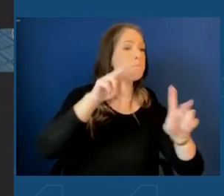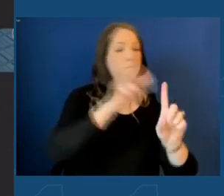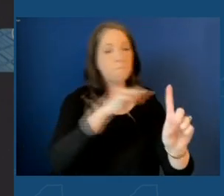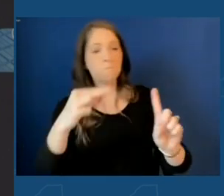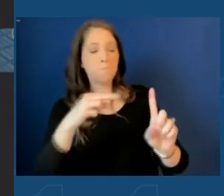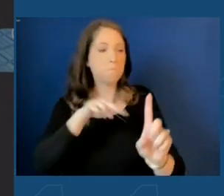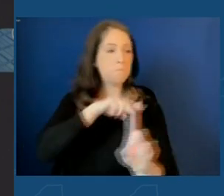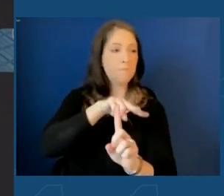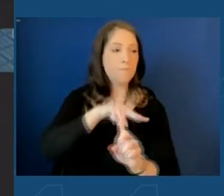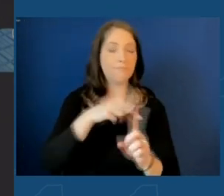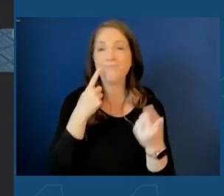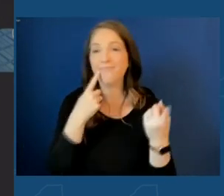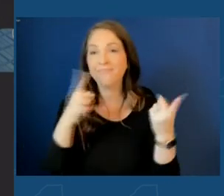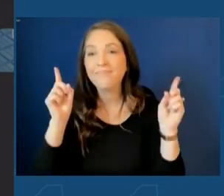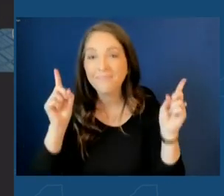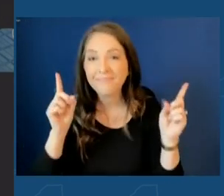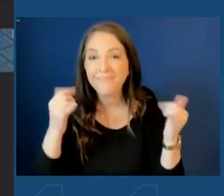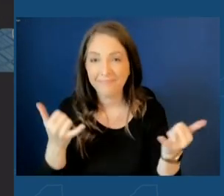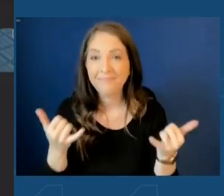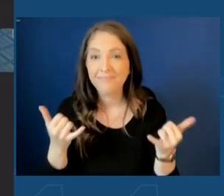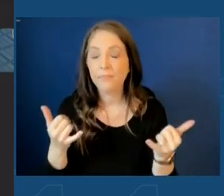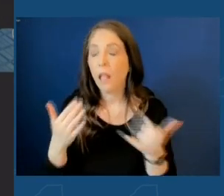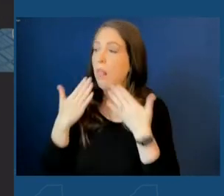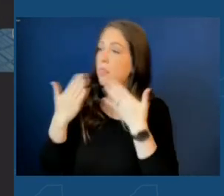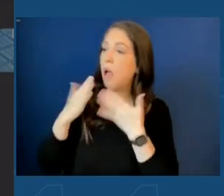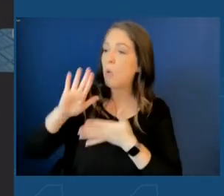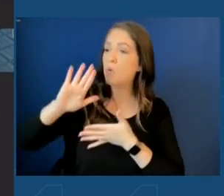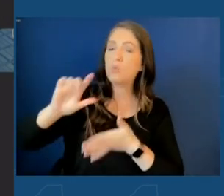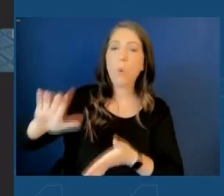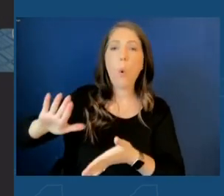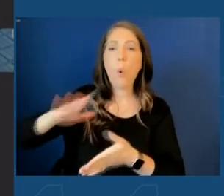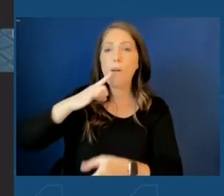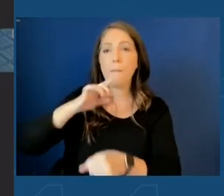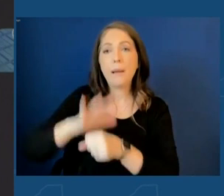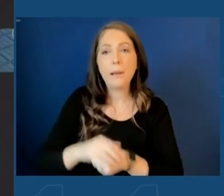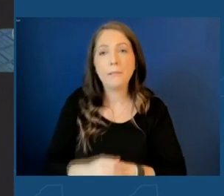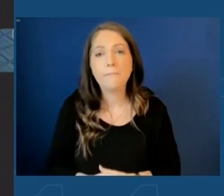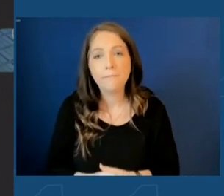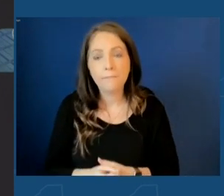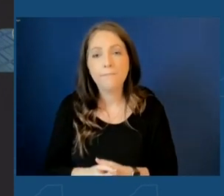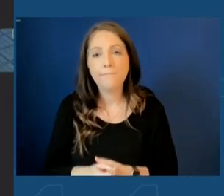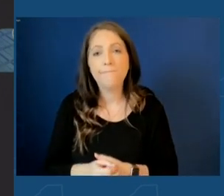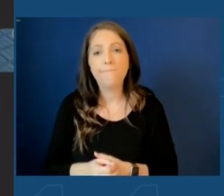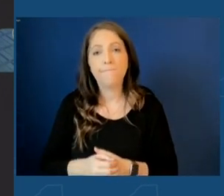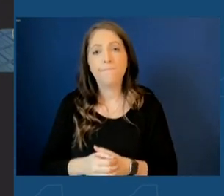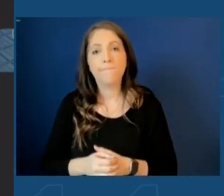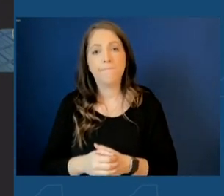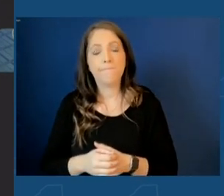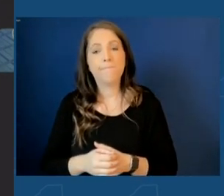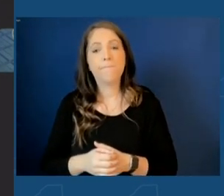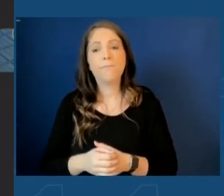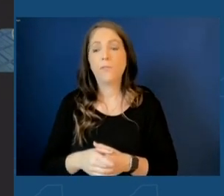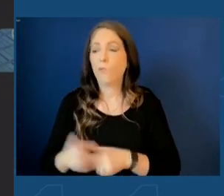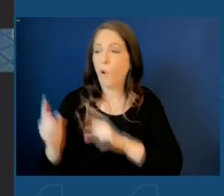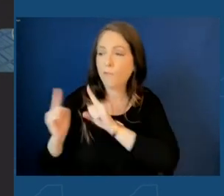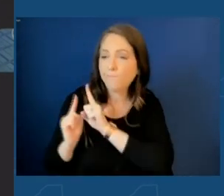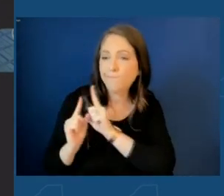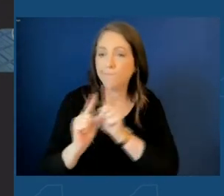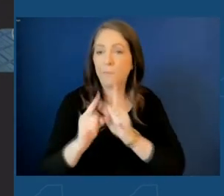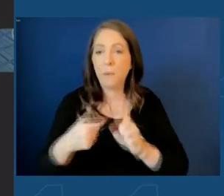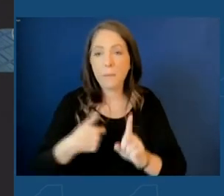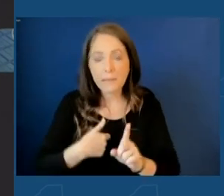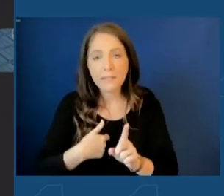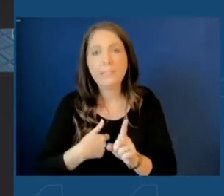we are. I thank him for that commitment to our country and for sticking with me as I made the case